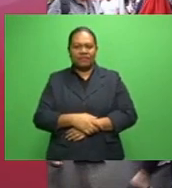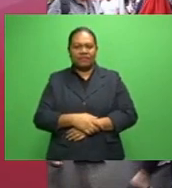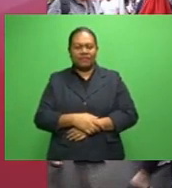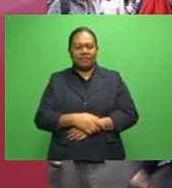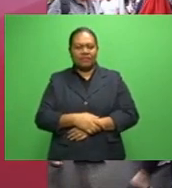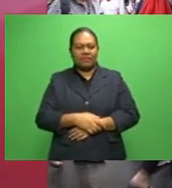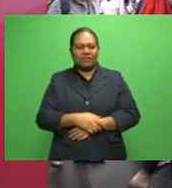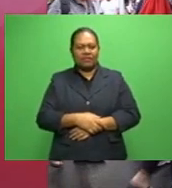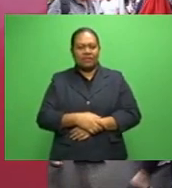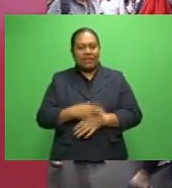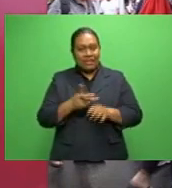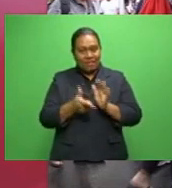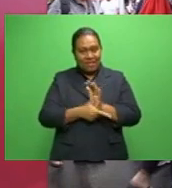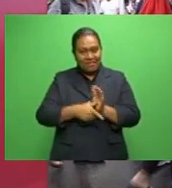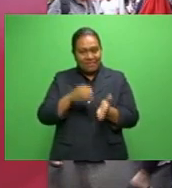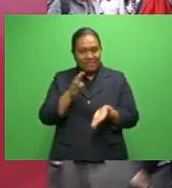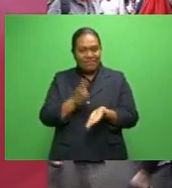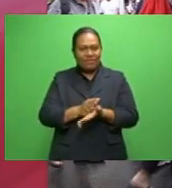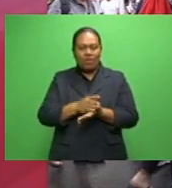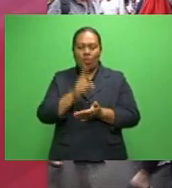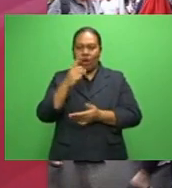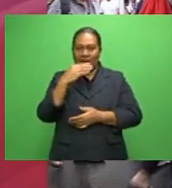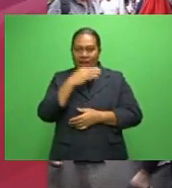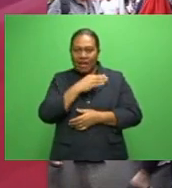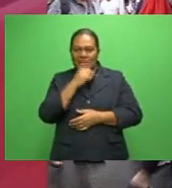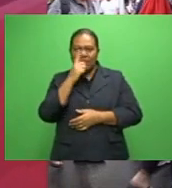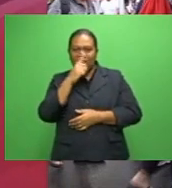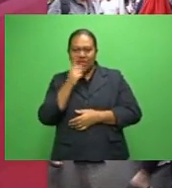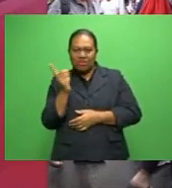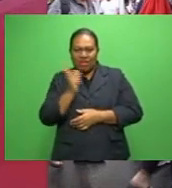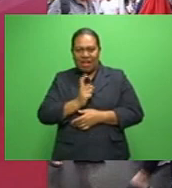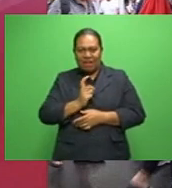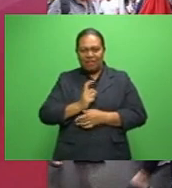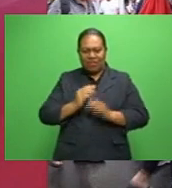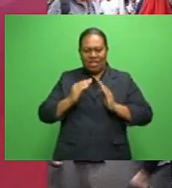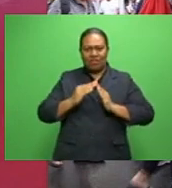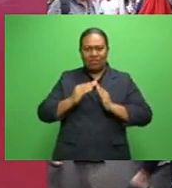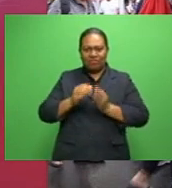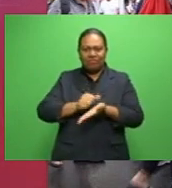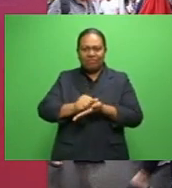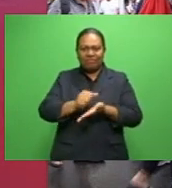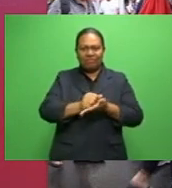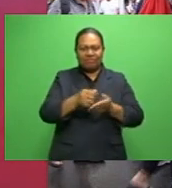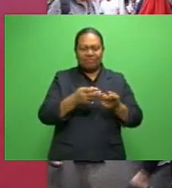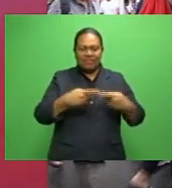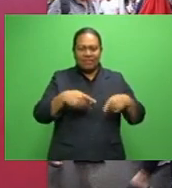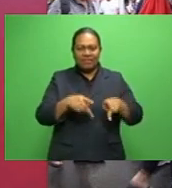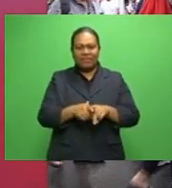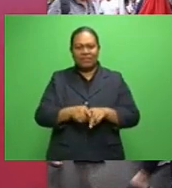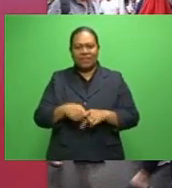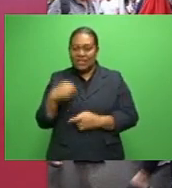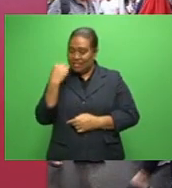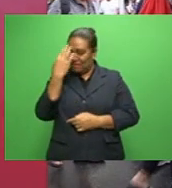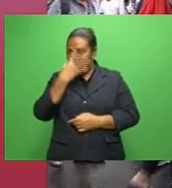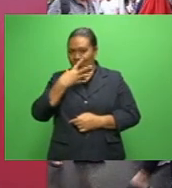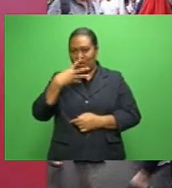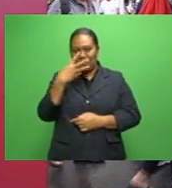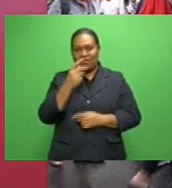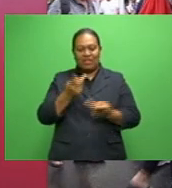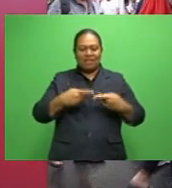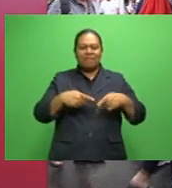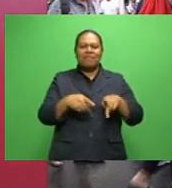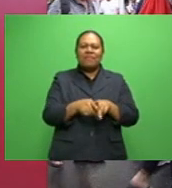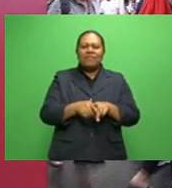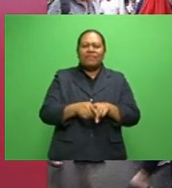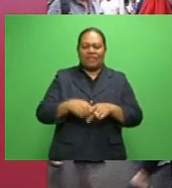have booked for 100 vendors. So it's going to be a big market with some beautiful handmade products,